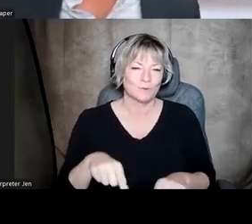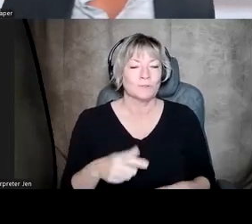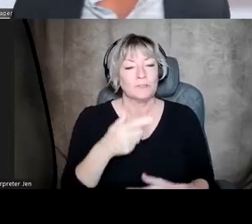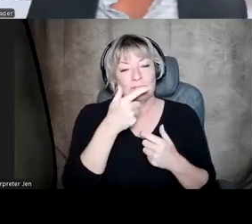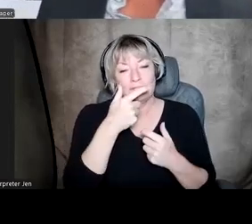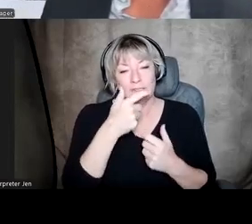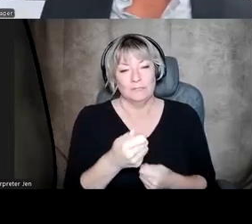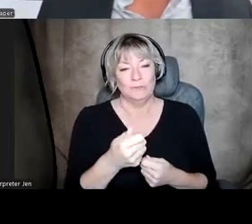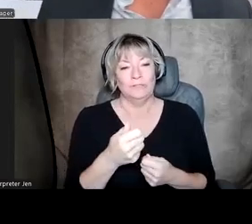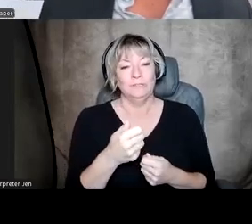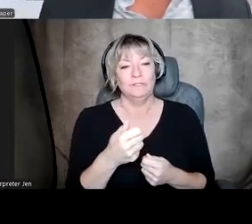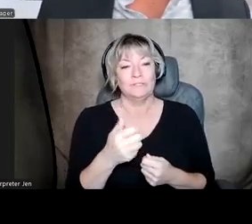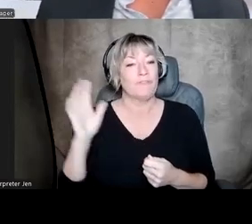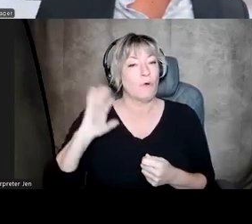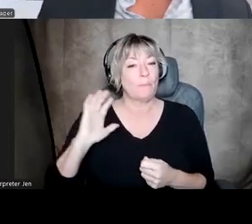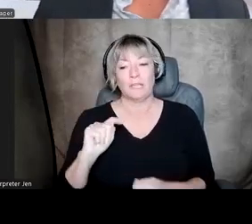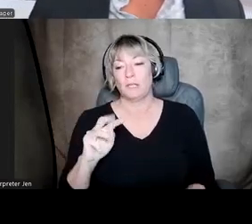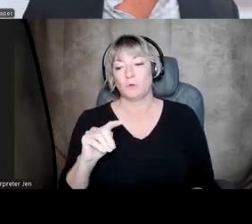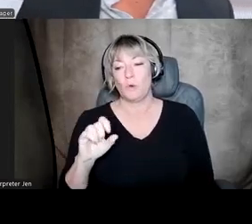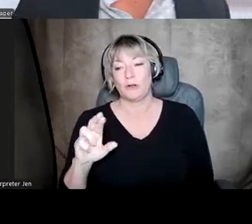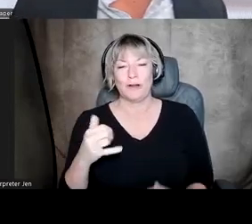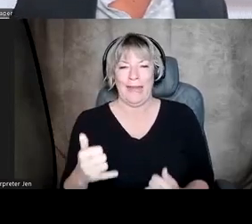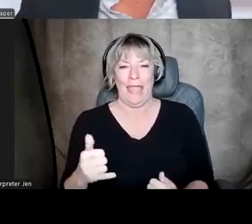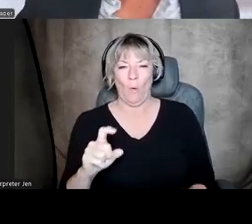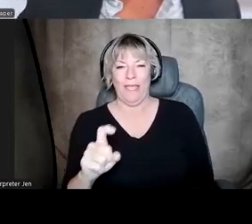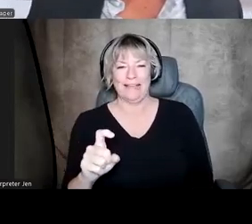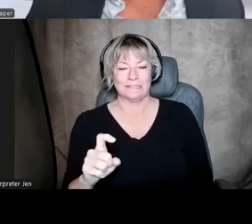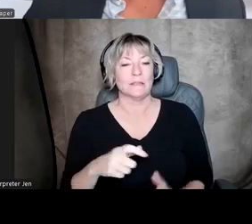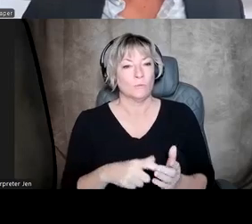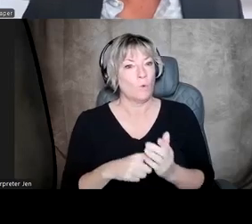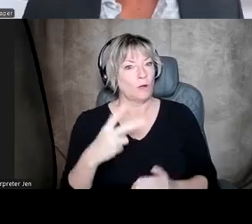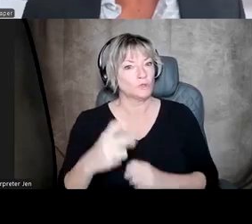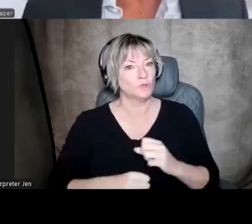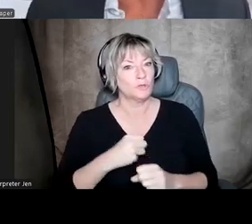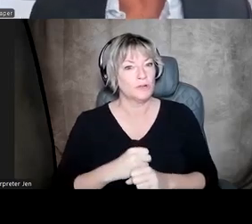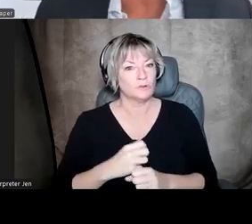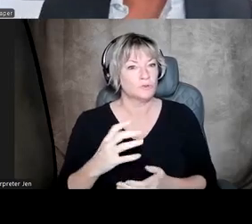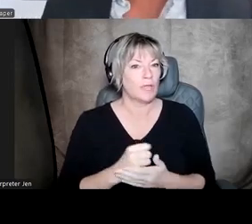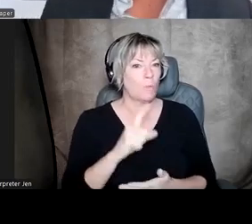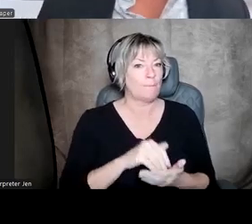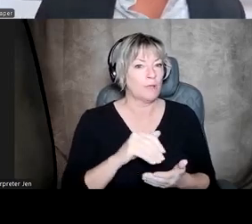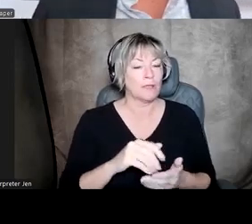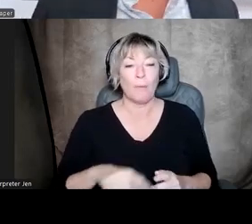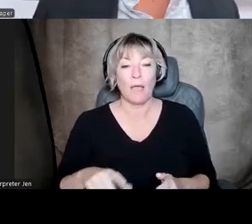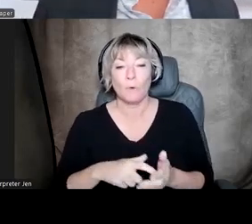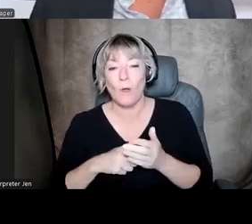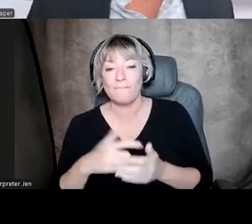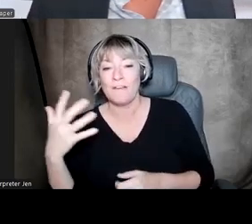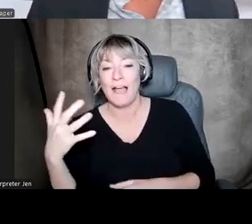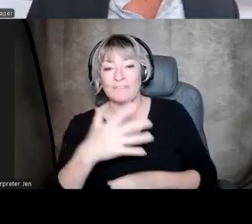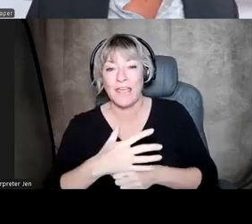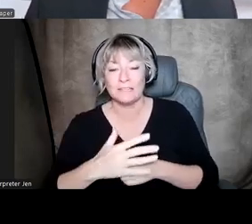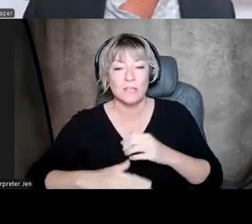ex-formerly Twitter needed two years to amass its first 1 million. And it just took five days to reach